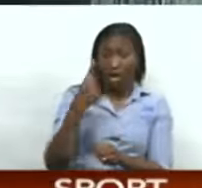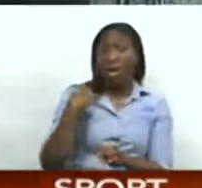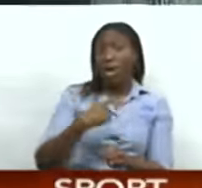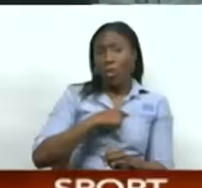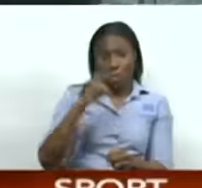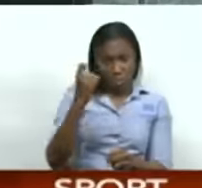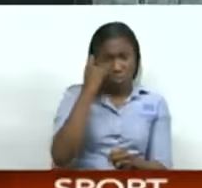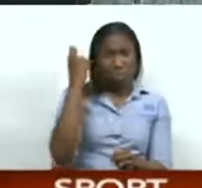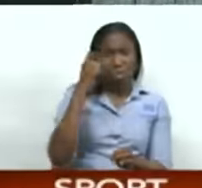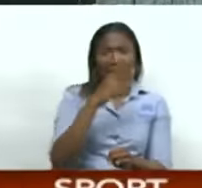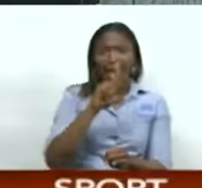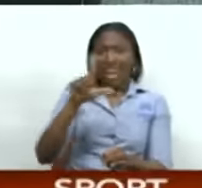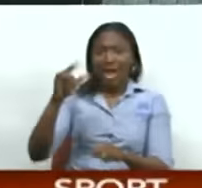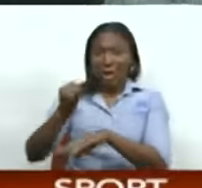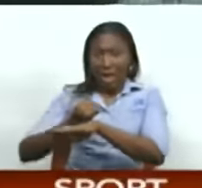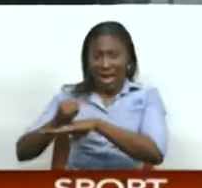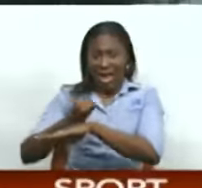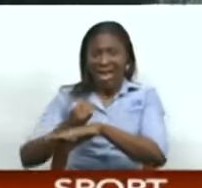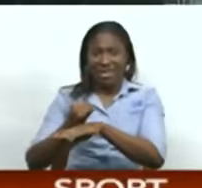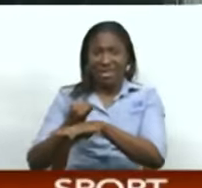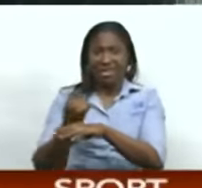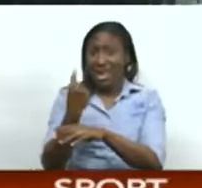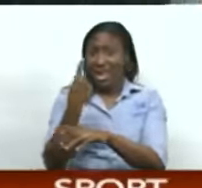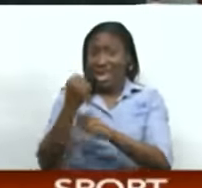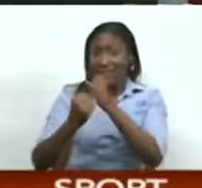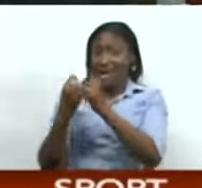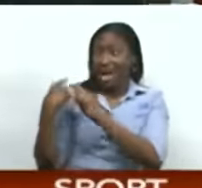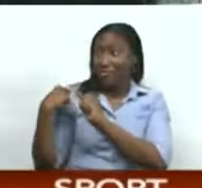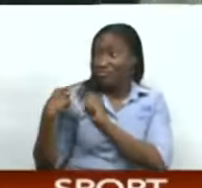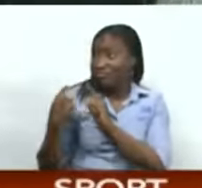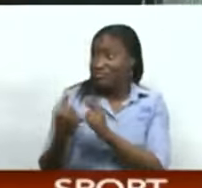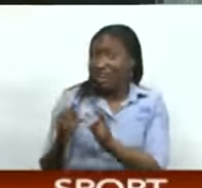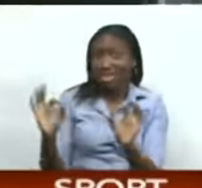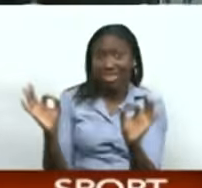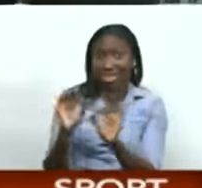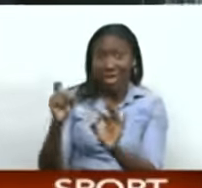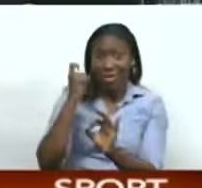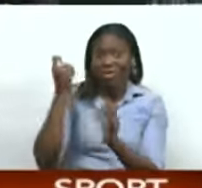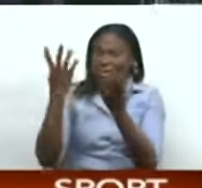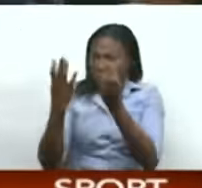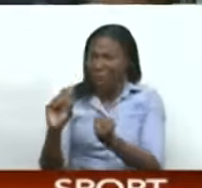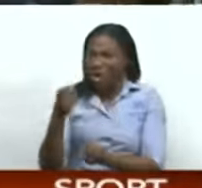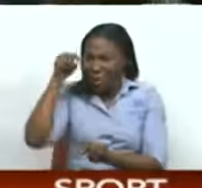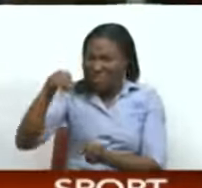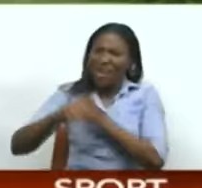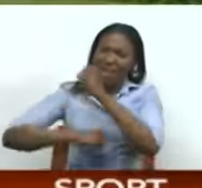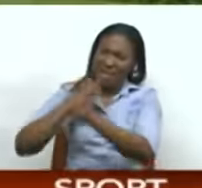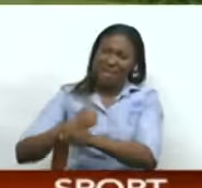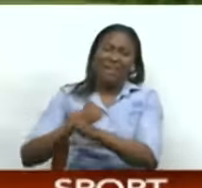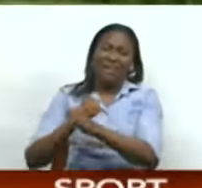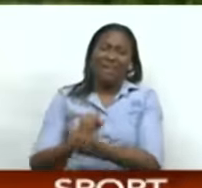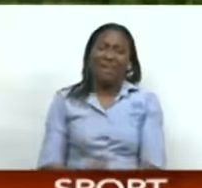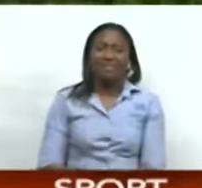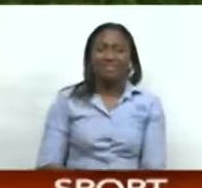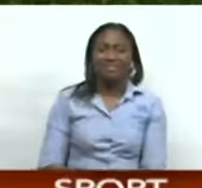While the Leeward Islands are seeking their first title since 2010, when they shared it with Barbados. I'm very confident. We've been